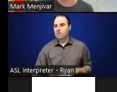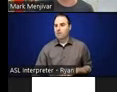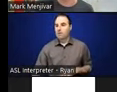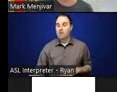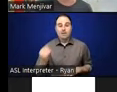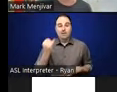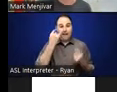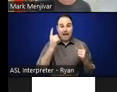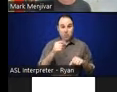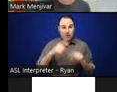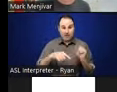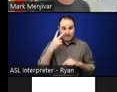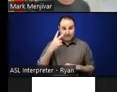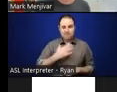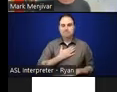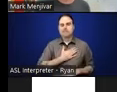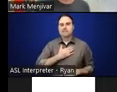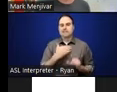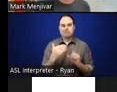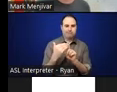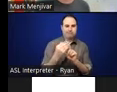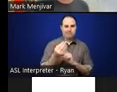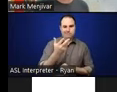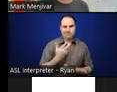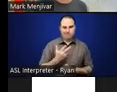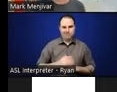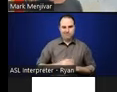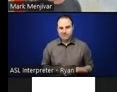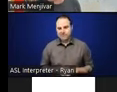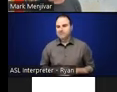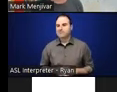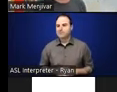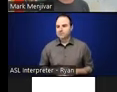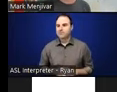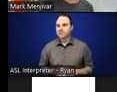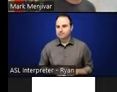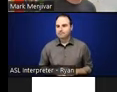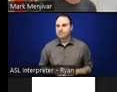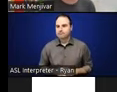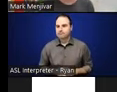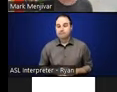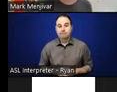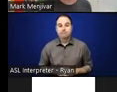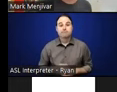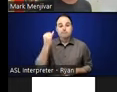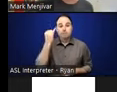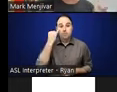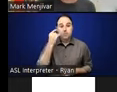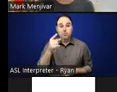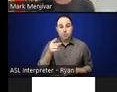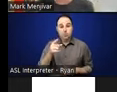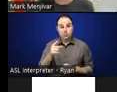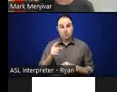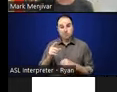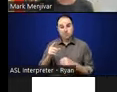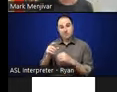that we can know and then move forward. So really, you know, today, if you read the description of it, these